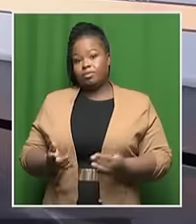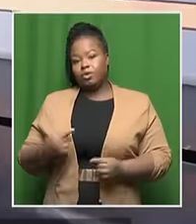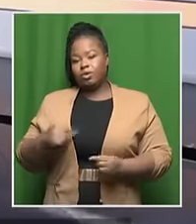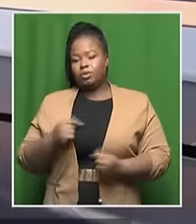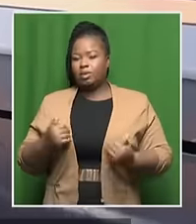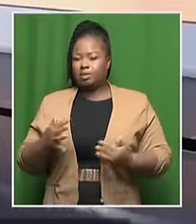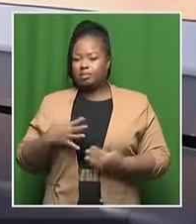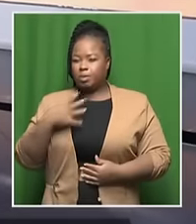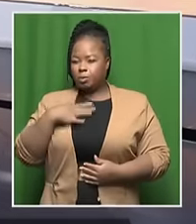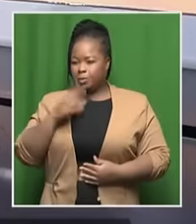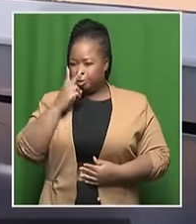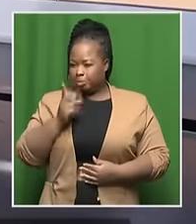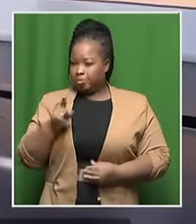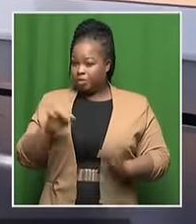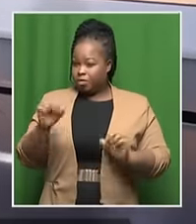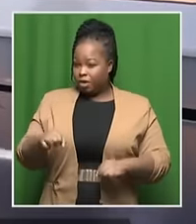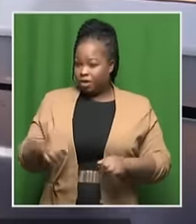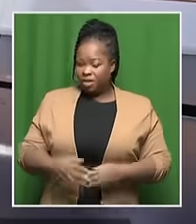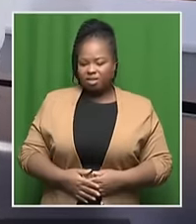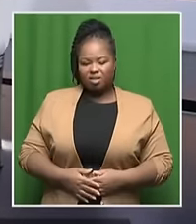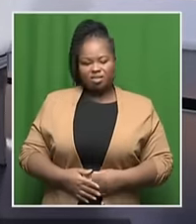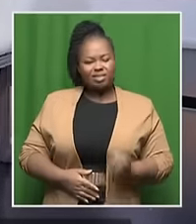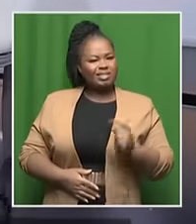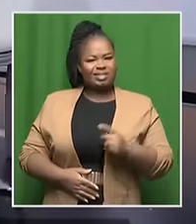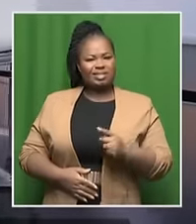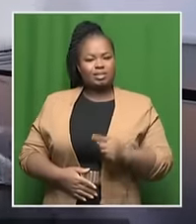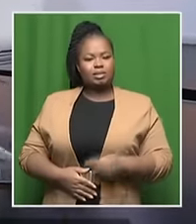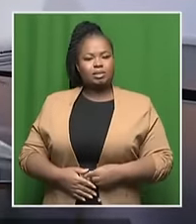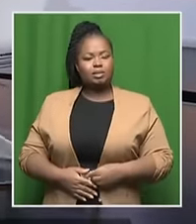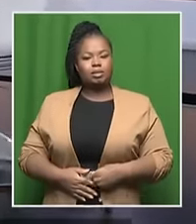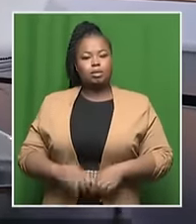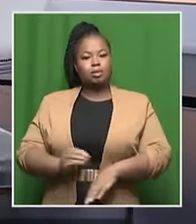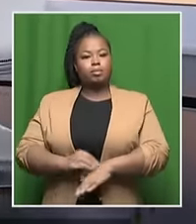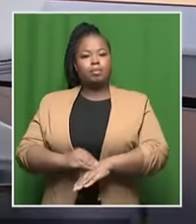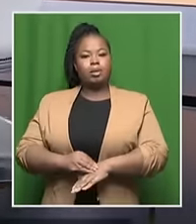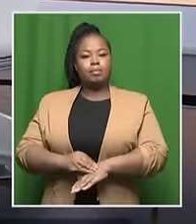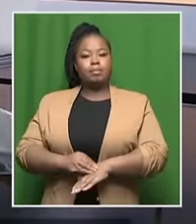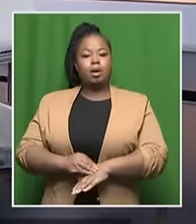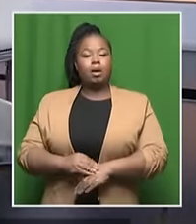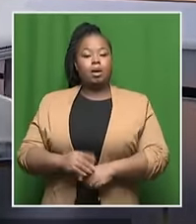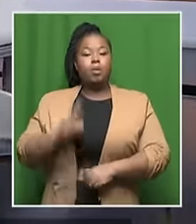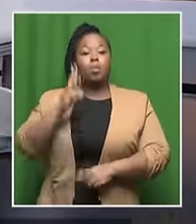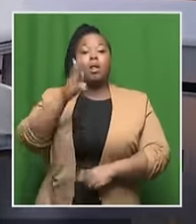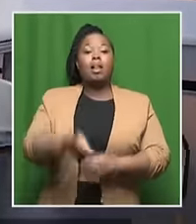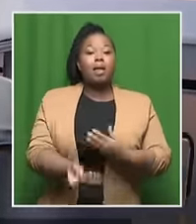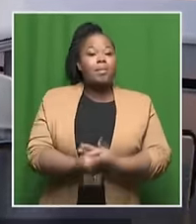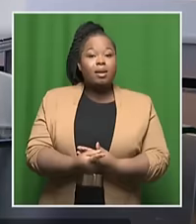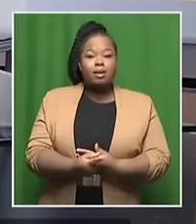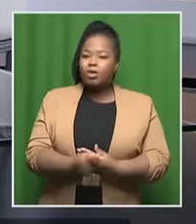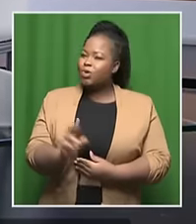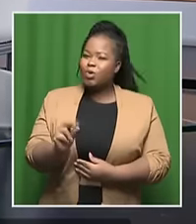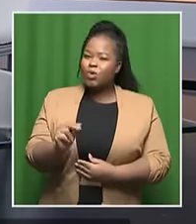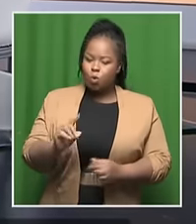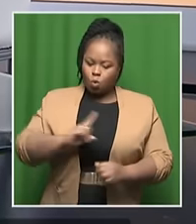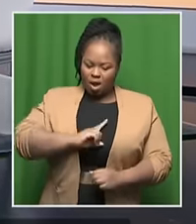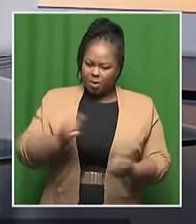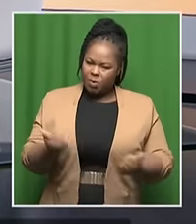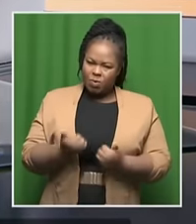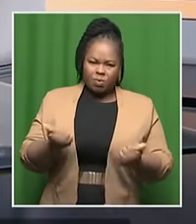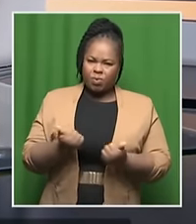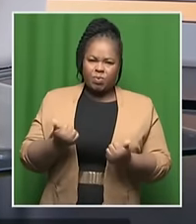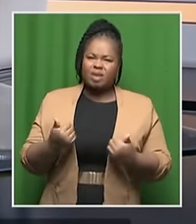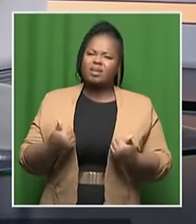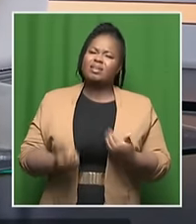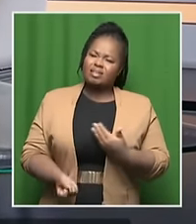to see if you agree that this is not a crisis that's coming. We are in the middle of a crisis right now. Do you agree with that sentiment?